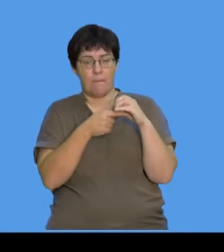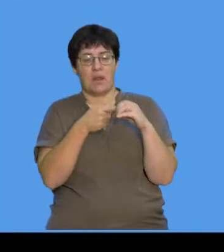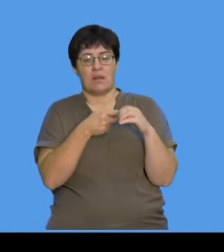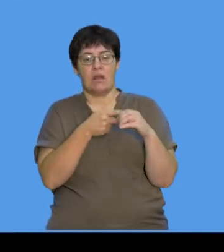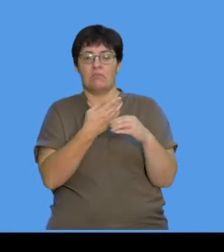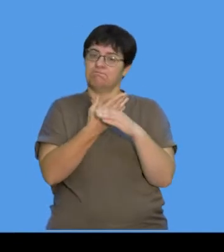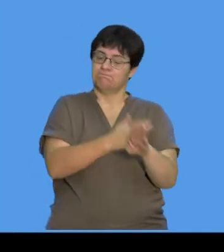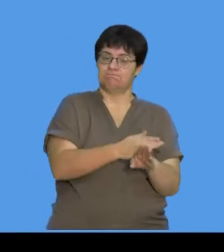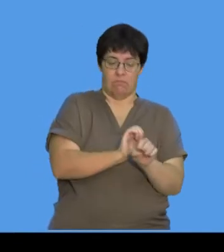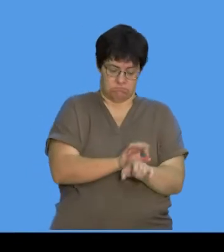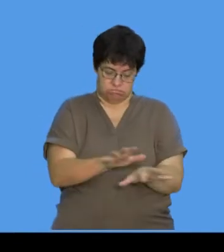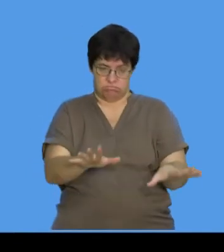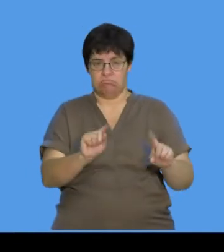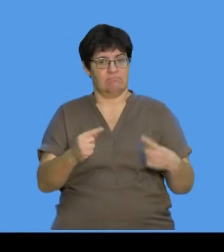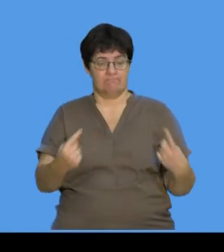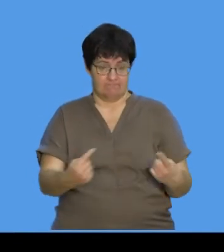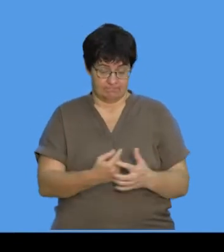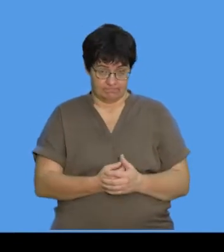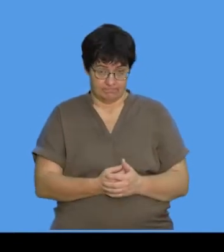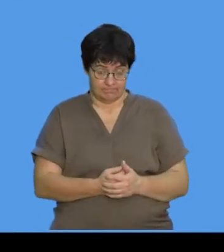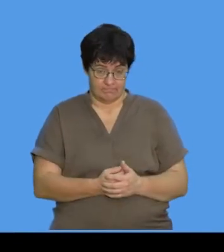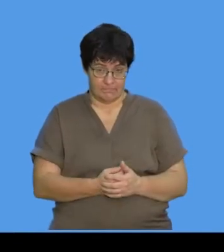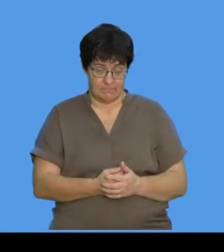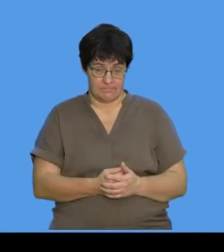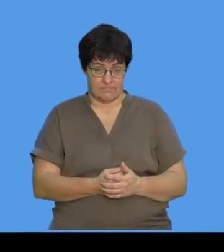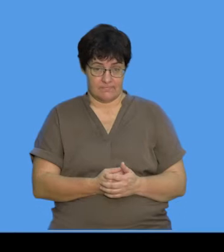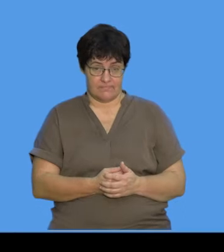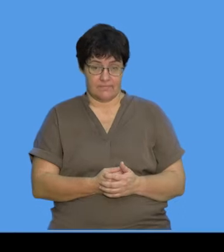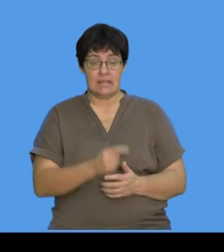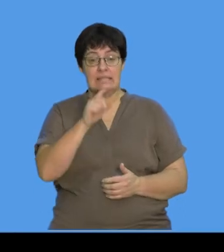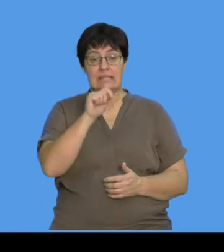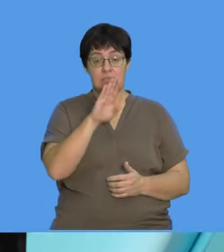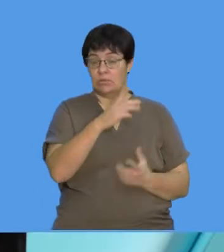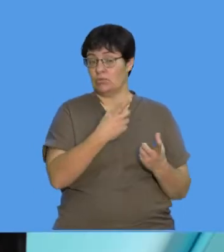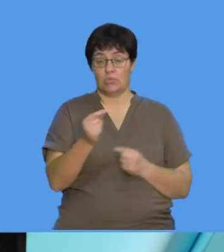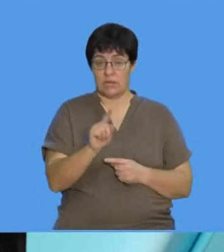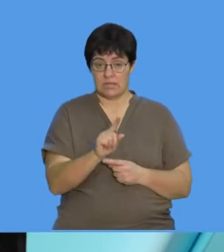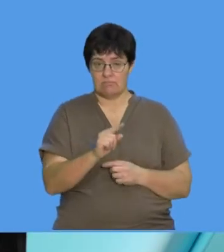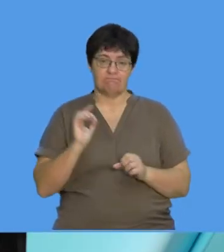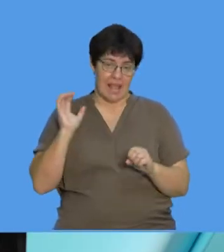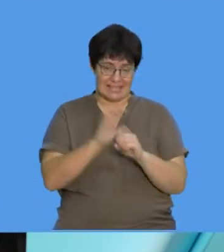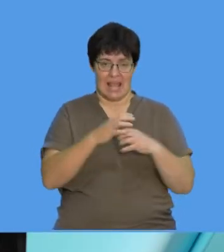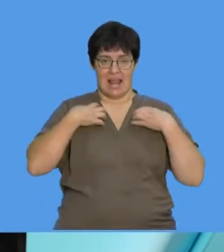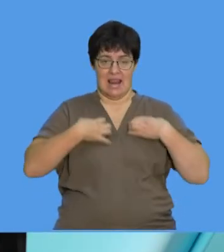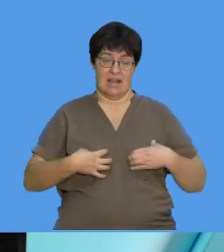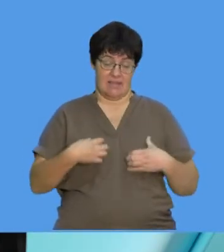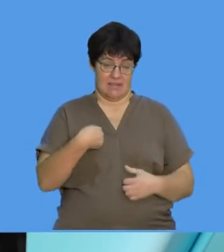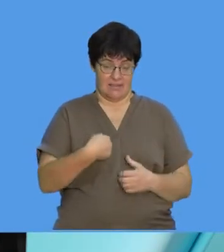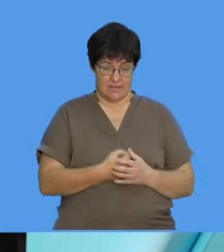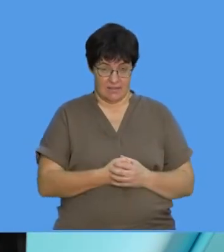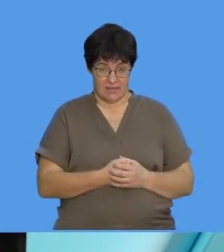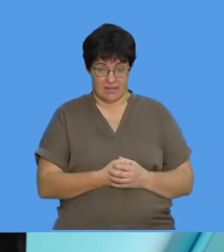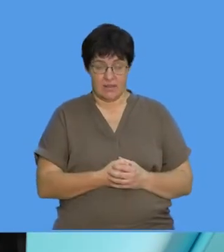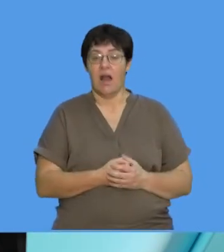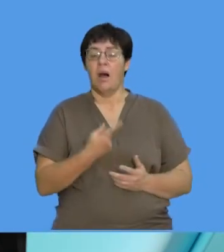stops it from spreading. Okay, so basically what the TB does, it's going to attack our lungs. So